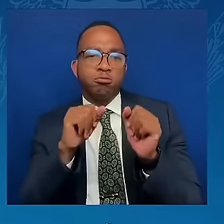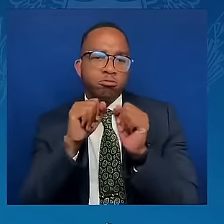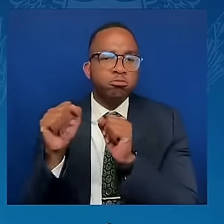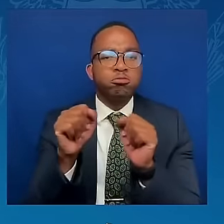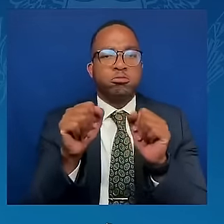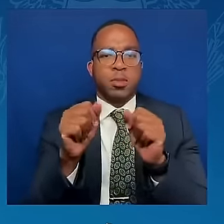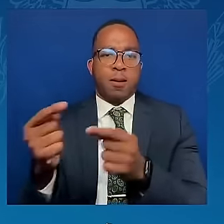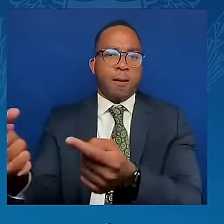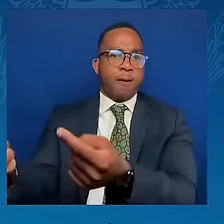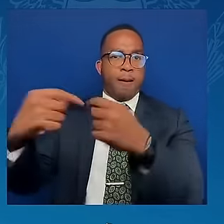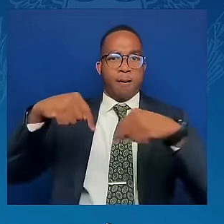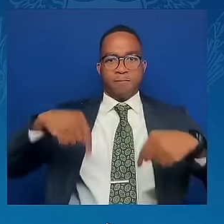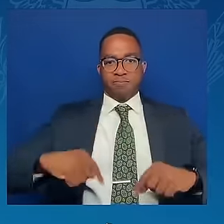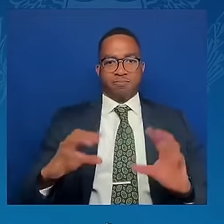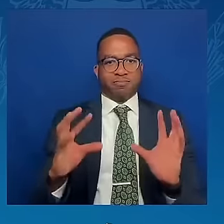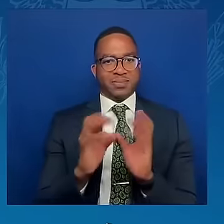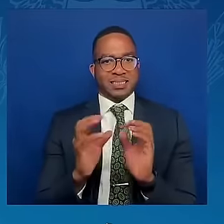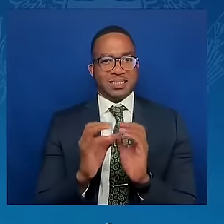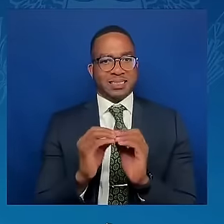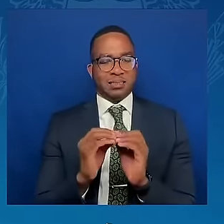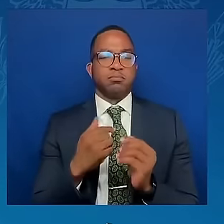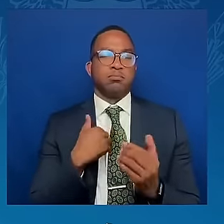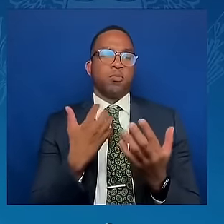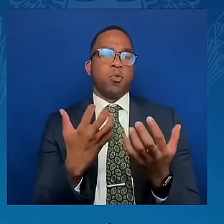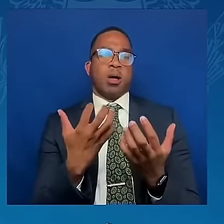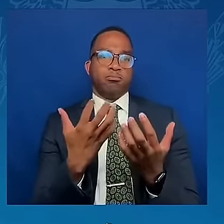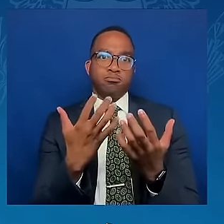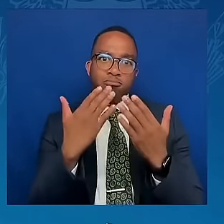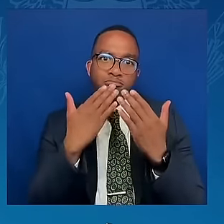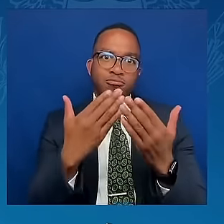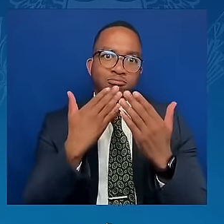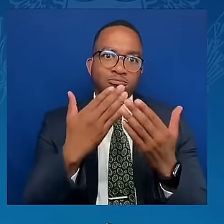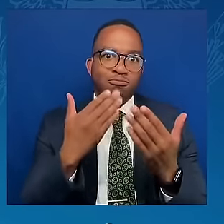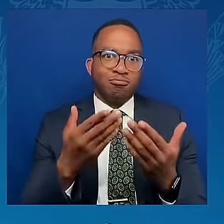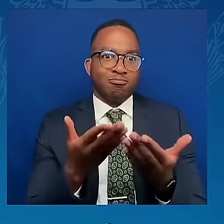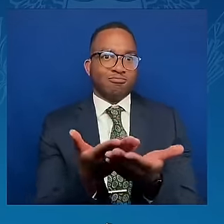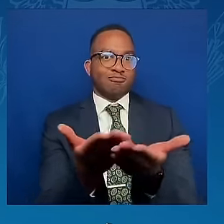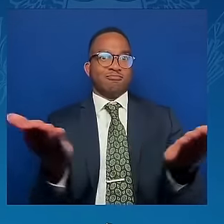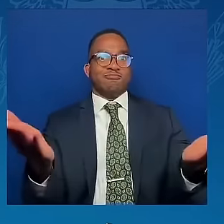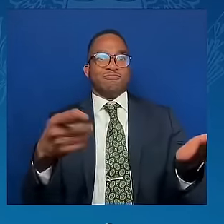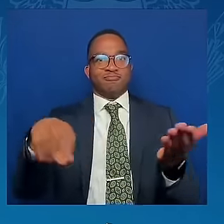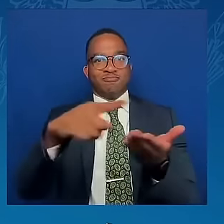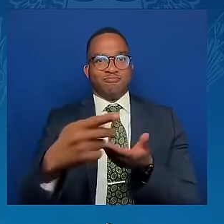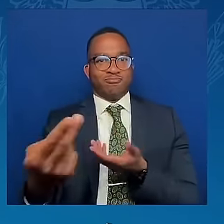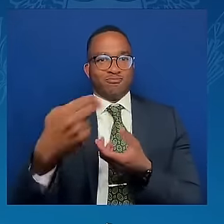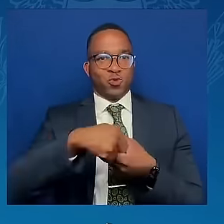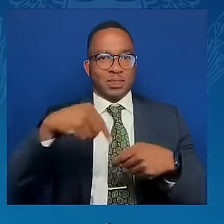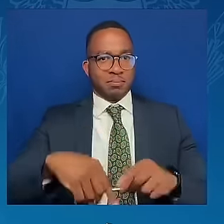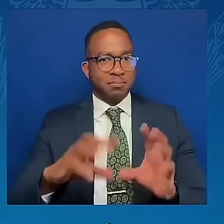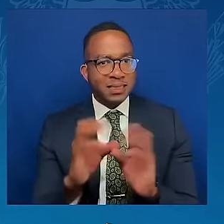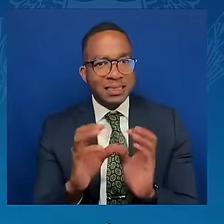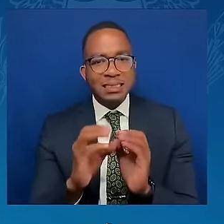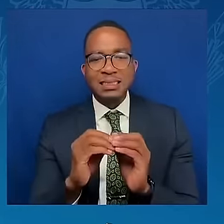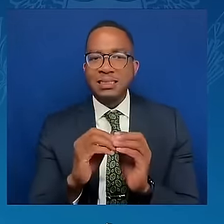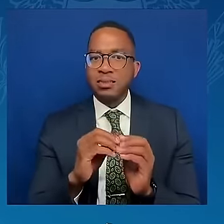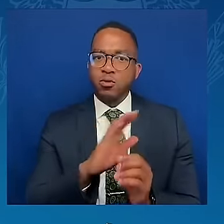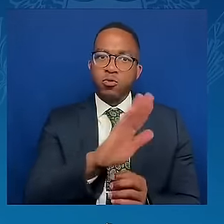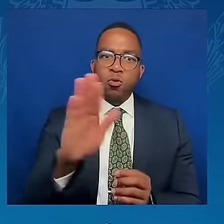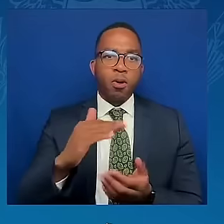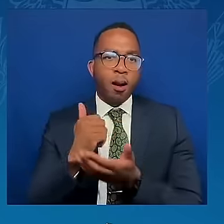sincerely for your help. Excellencies, ladies and gentlemen, finding a path to peace